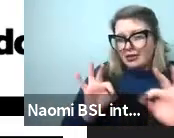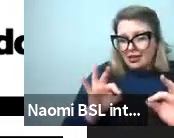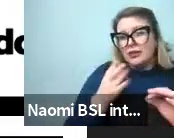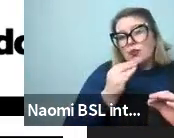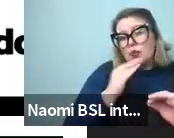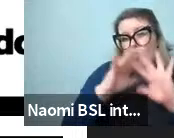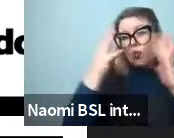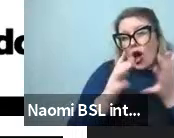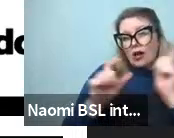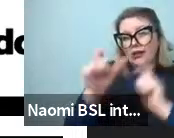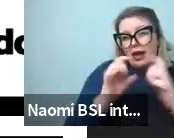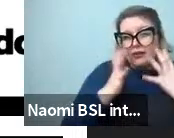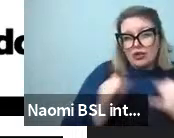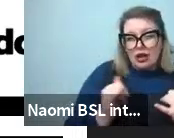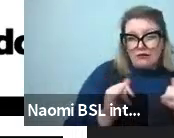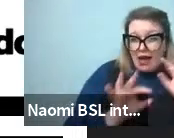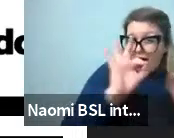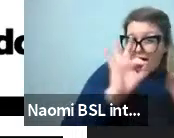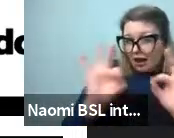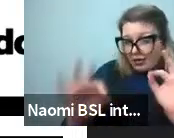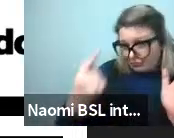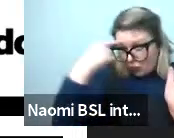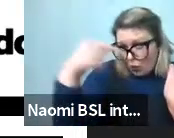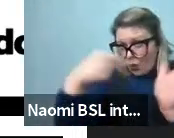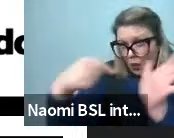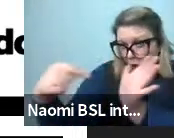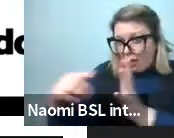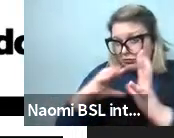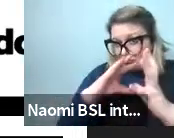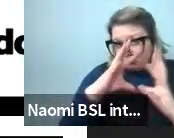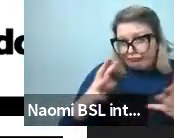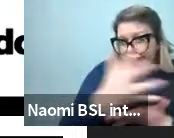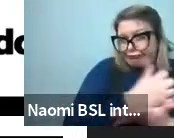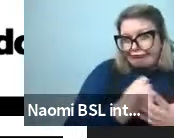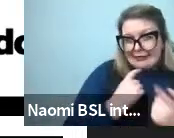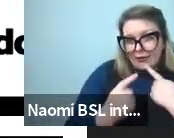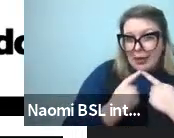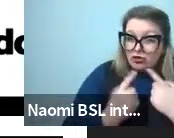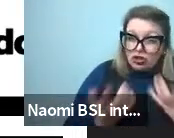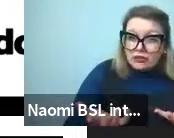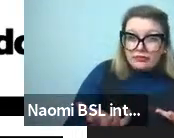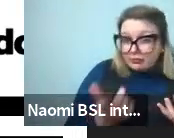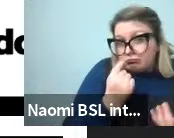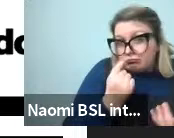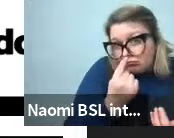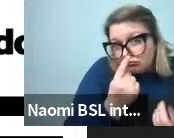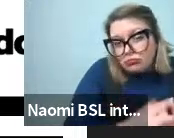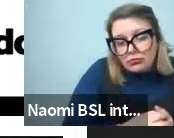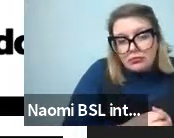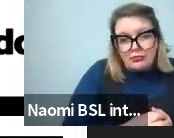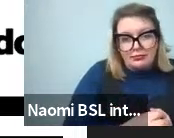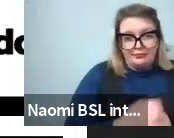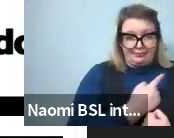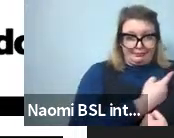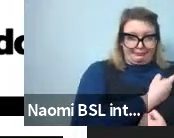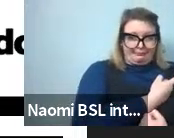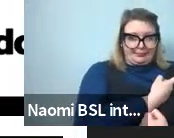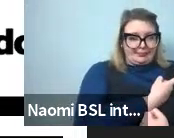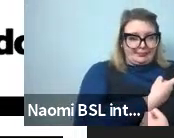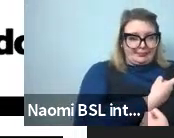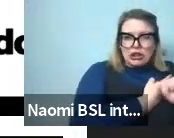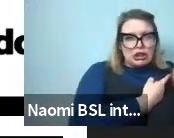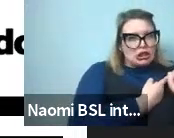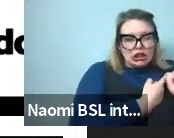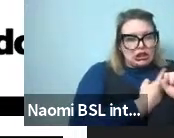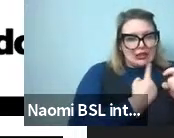and get an estimate for any one of these colors across around 30 participants is what we got. This thing we don't have directly